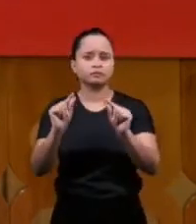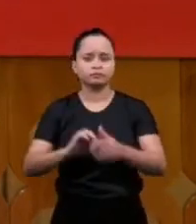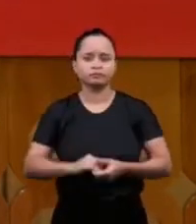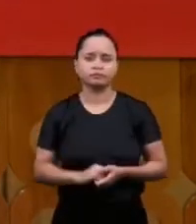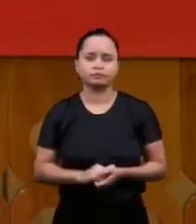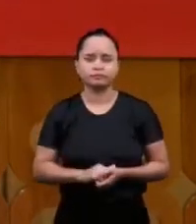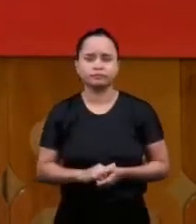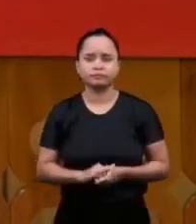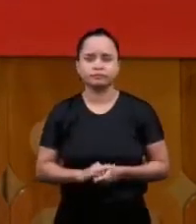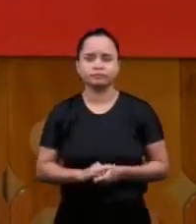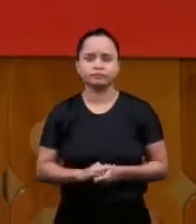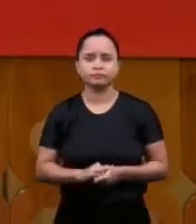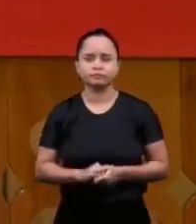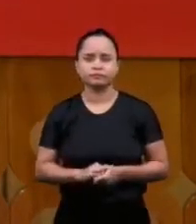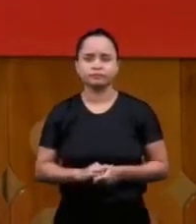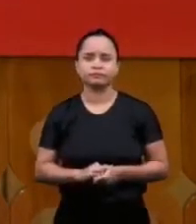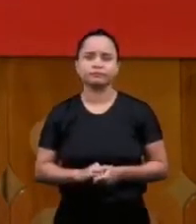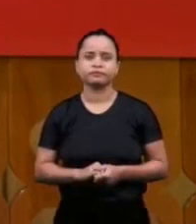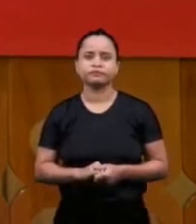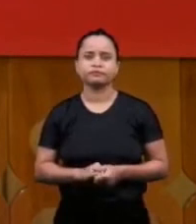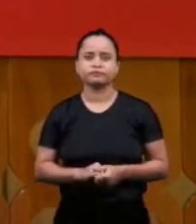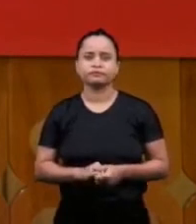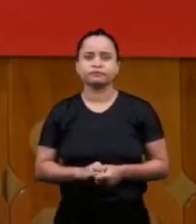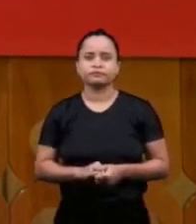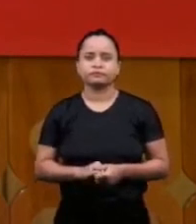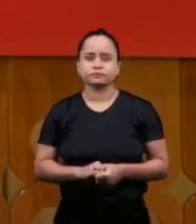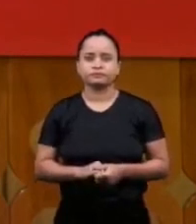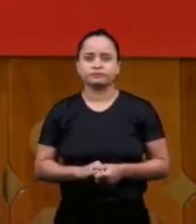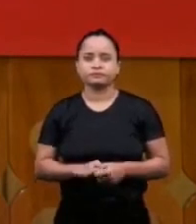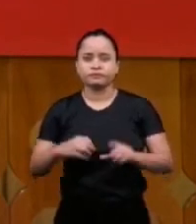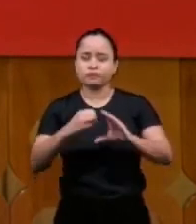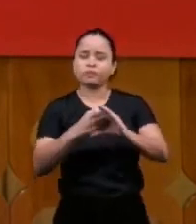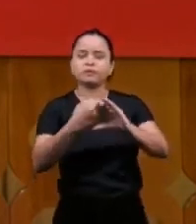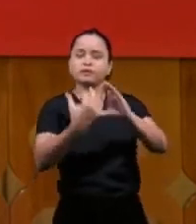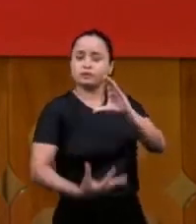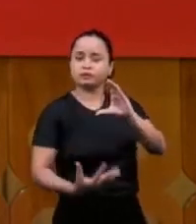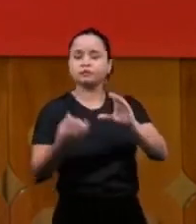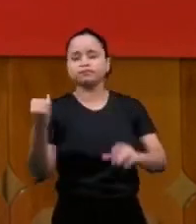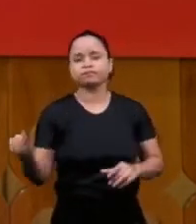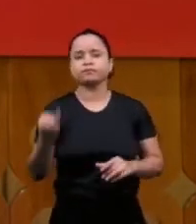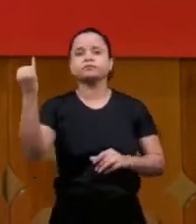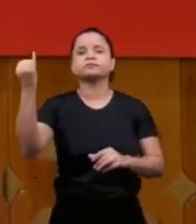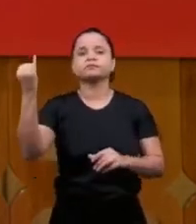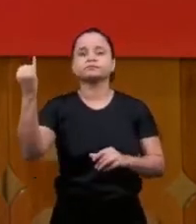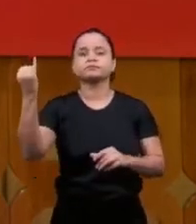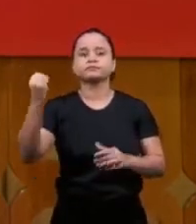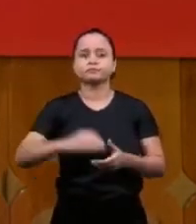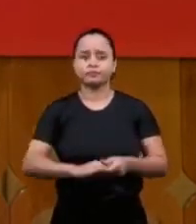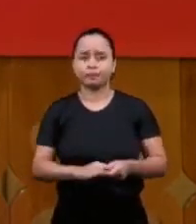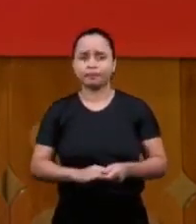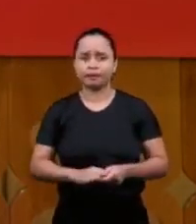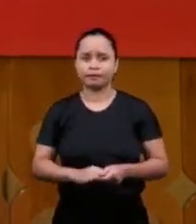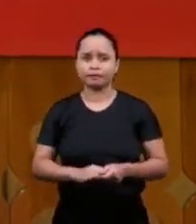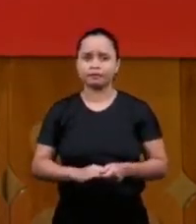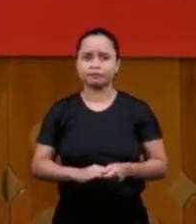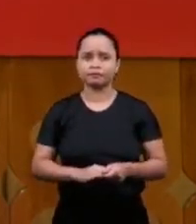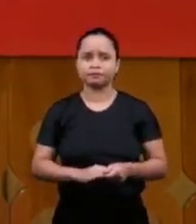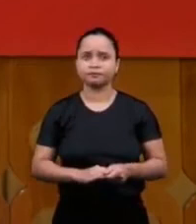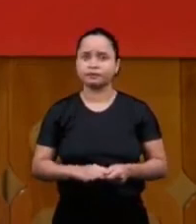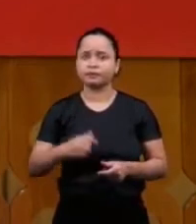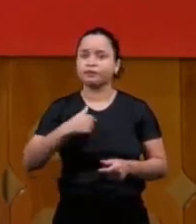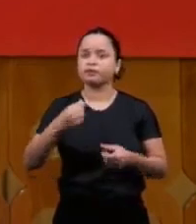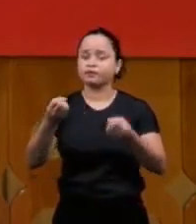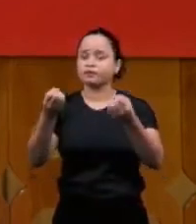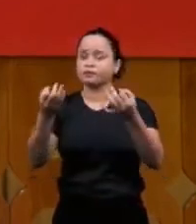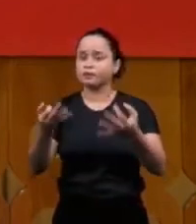has has a characteristic that's very important and I spoke of the body and it's important for us to